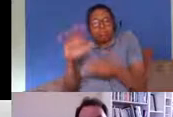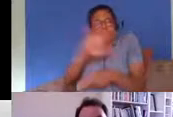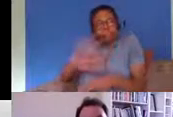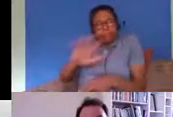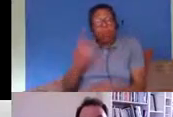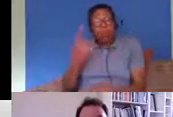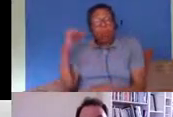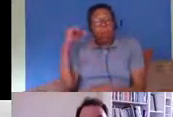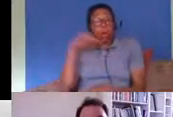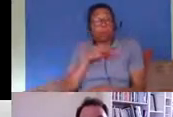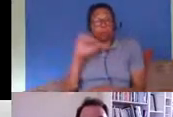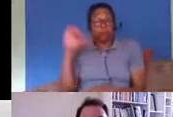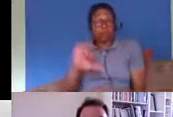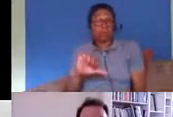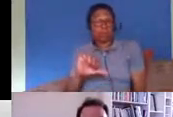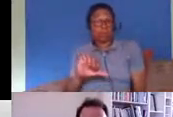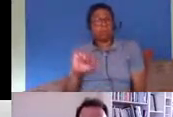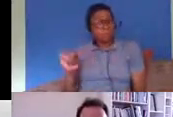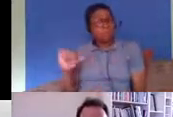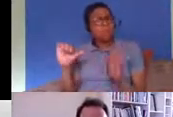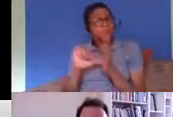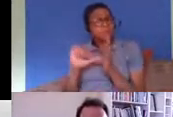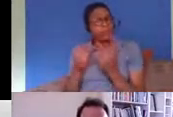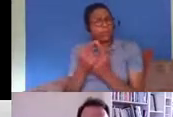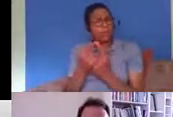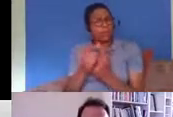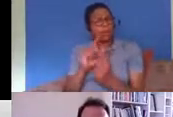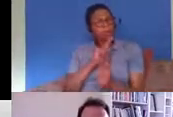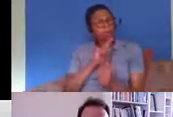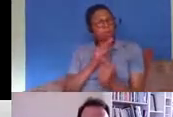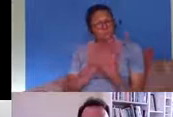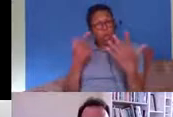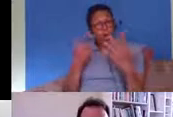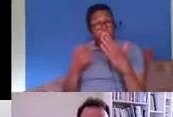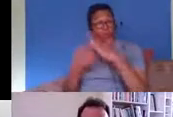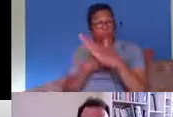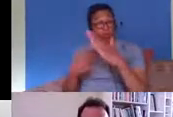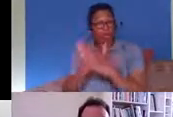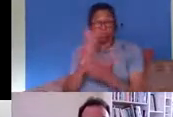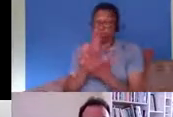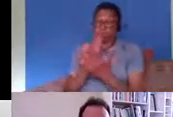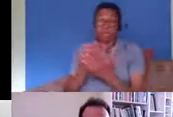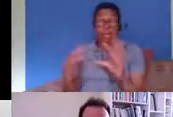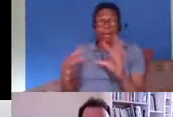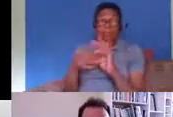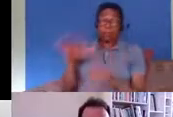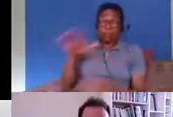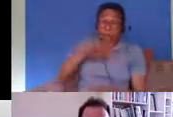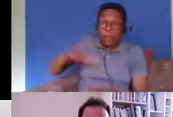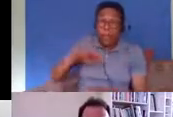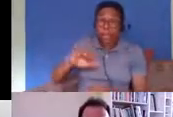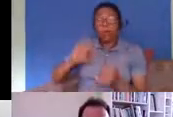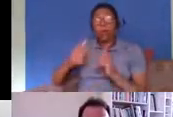to do it turns out um because a lot of immigration is um um family immigration or is asylum